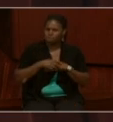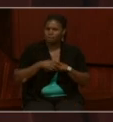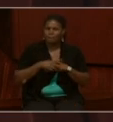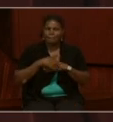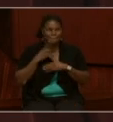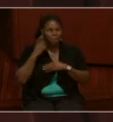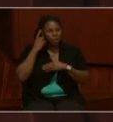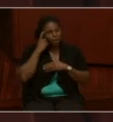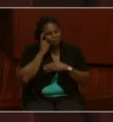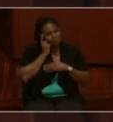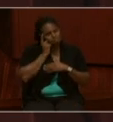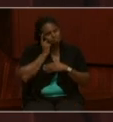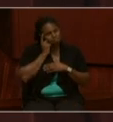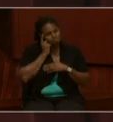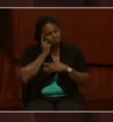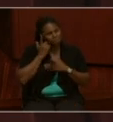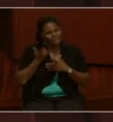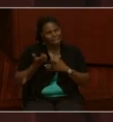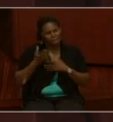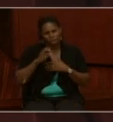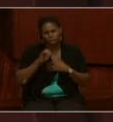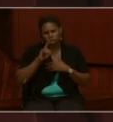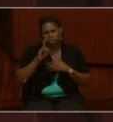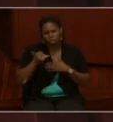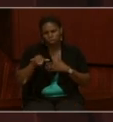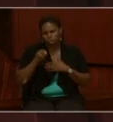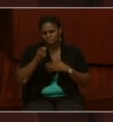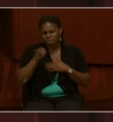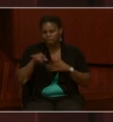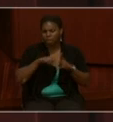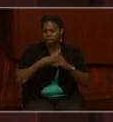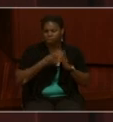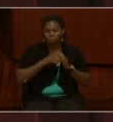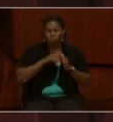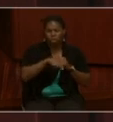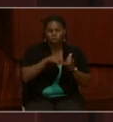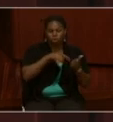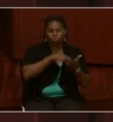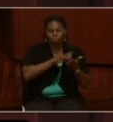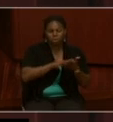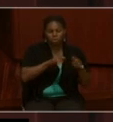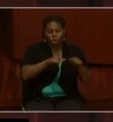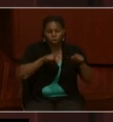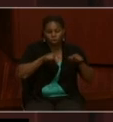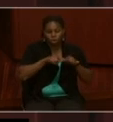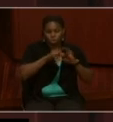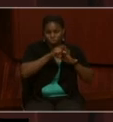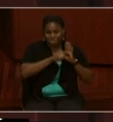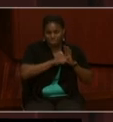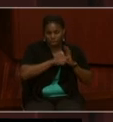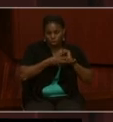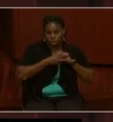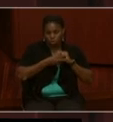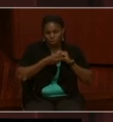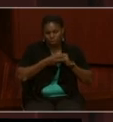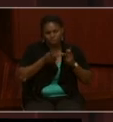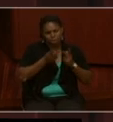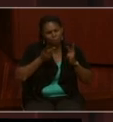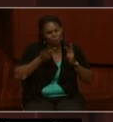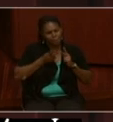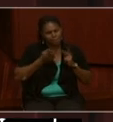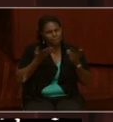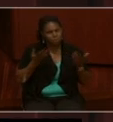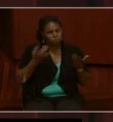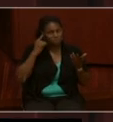In that it was a colonial Navy, I would start with the records of local state archives of the place you suspect the